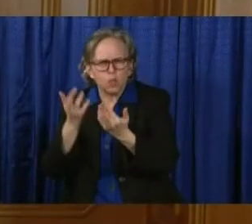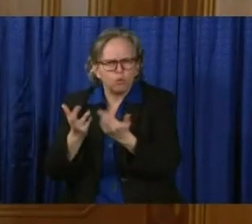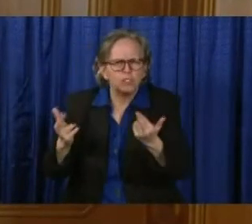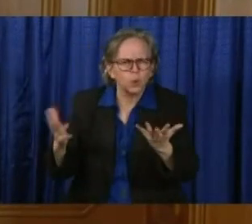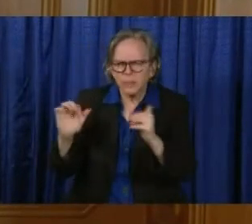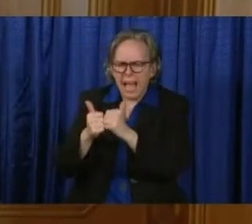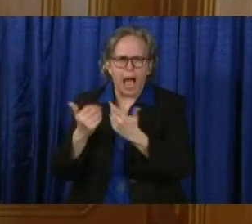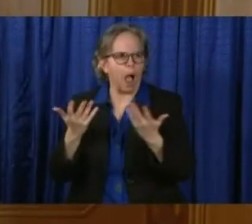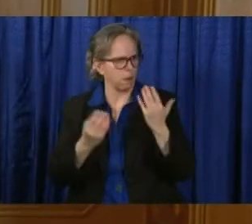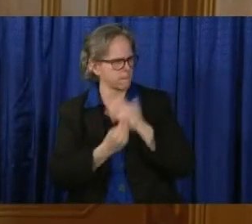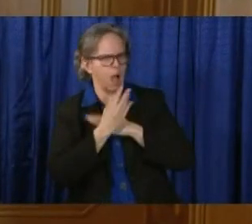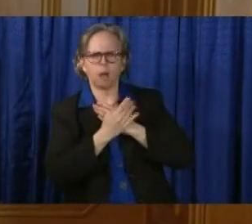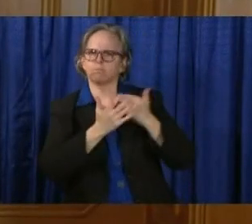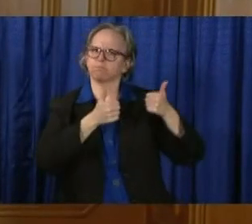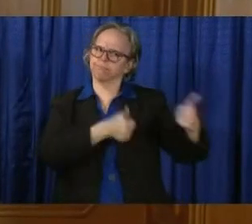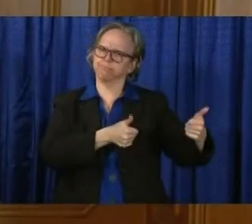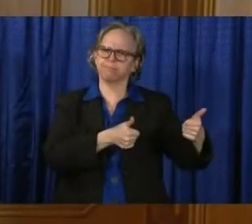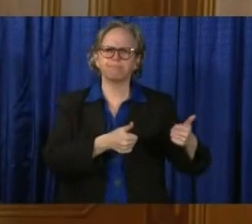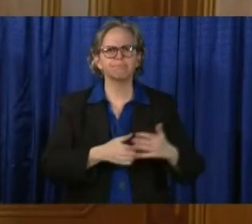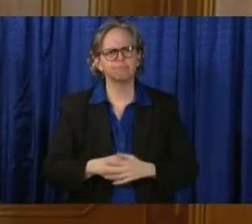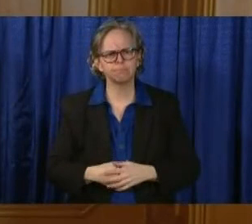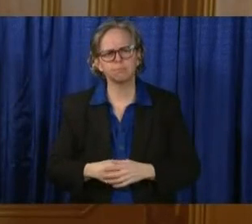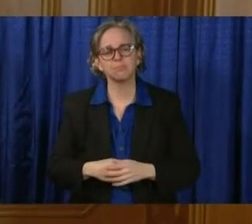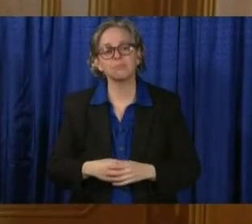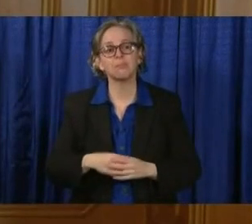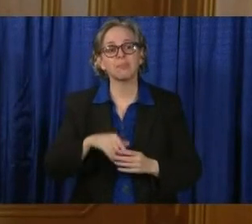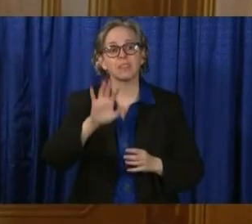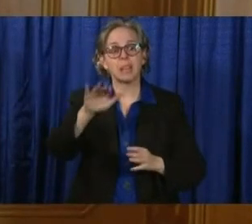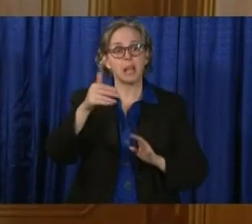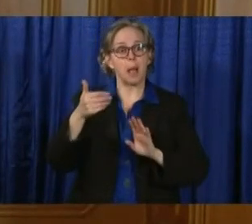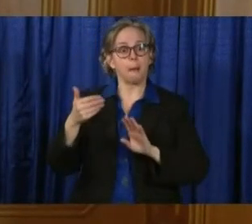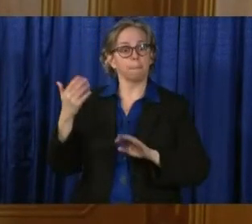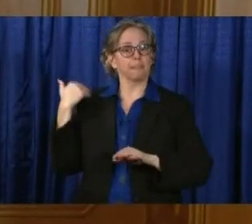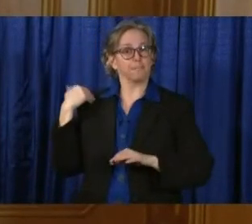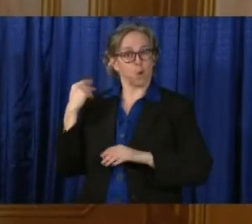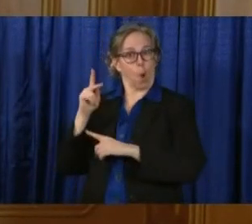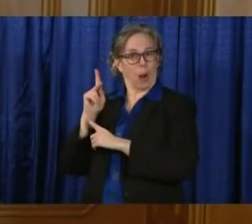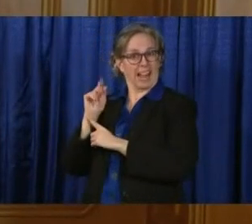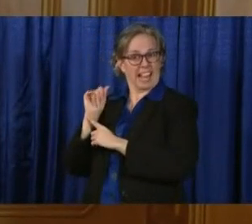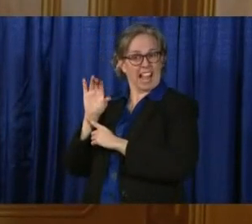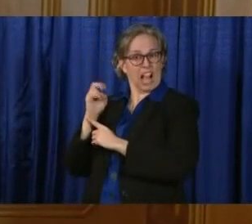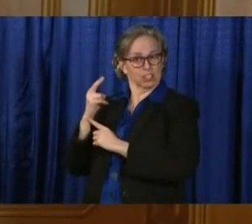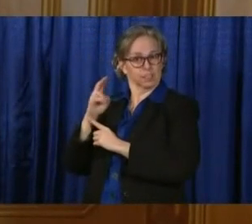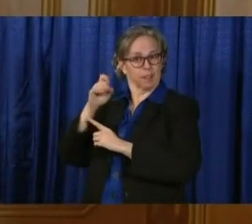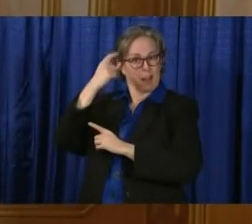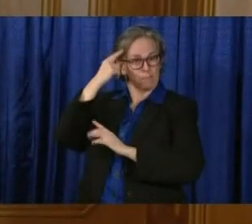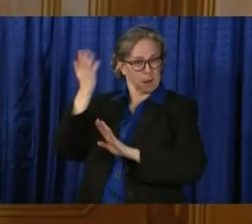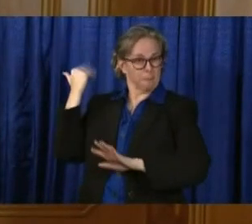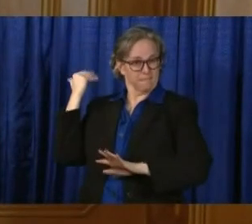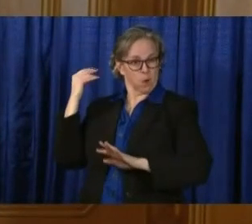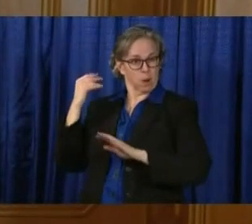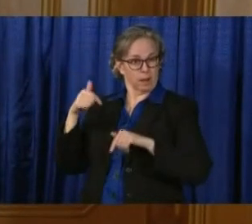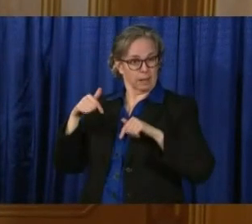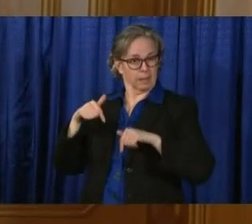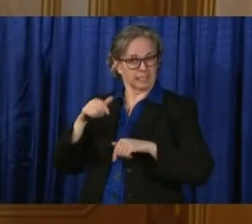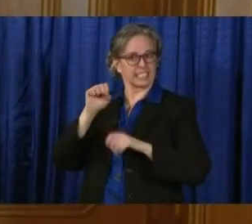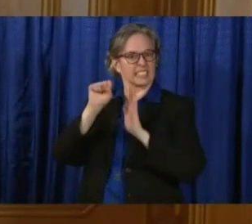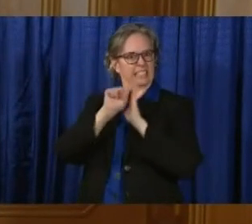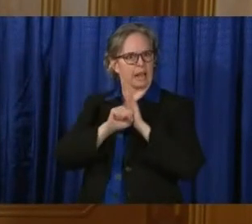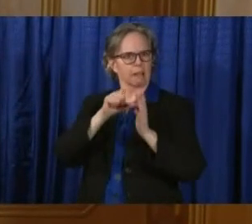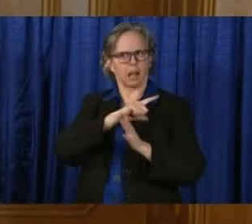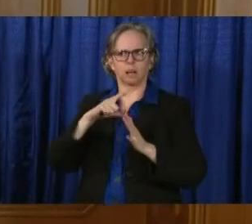legislature for having the wisdom, eight, nine years ago, ten years ago, to create